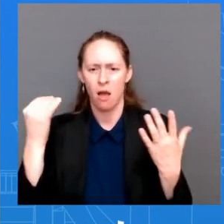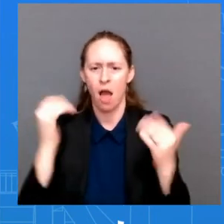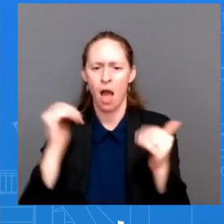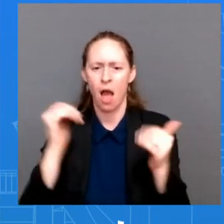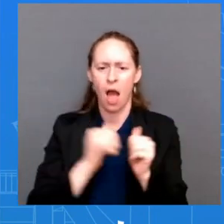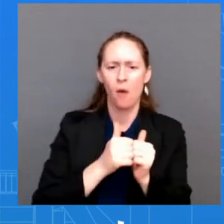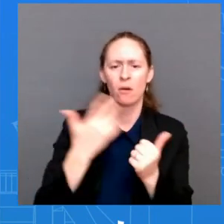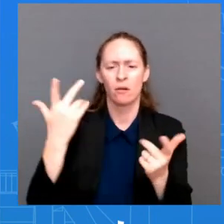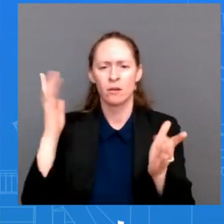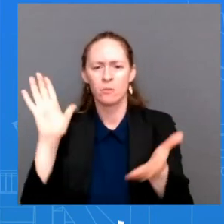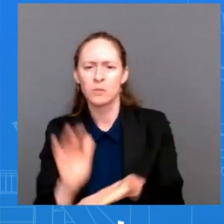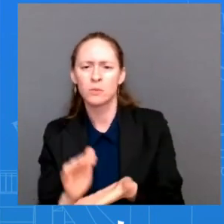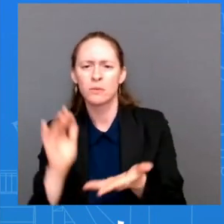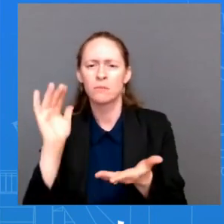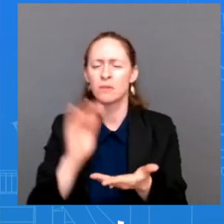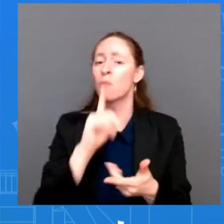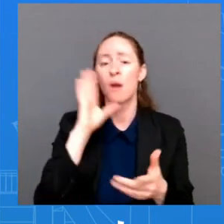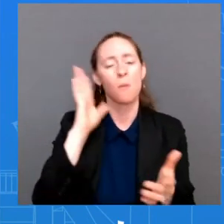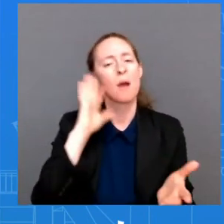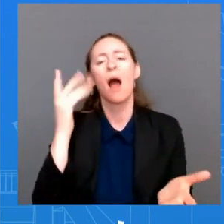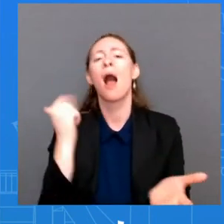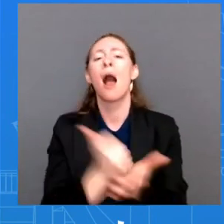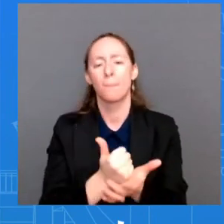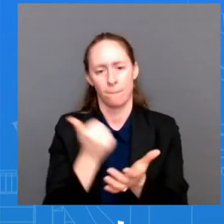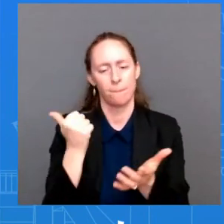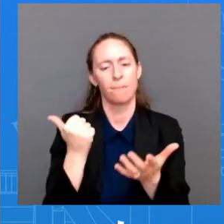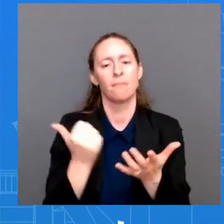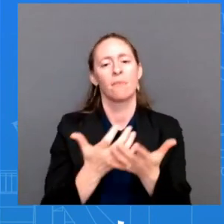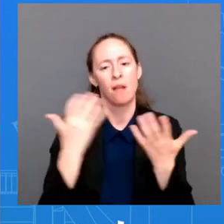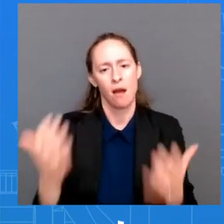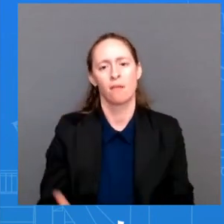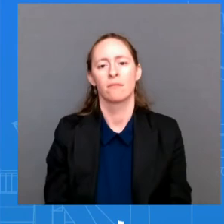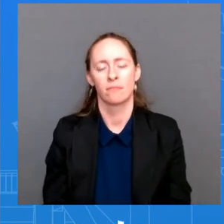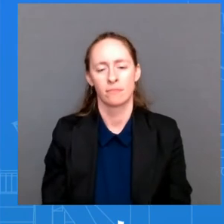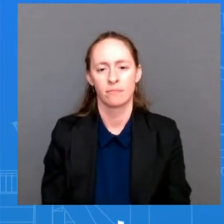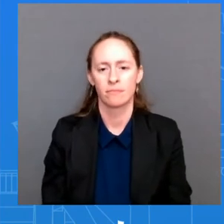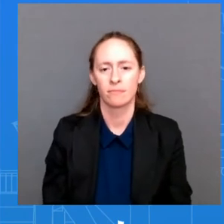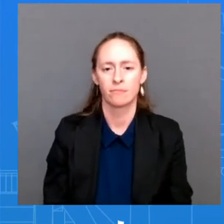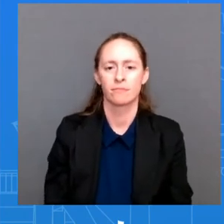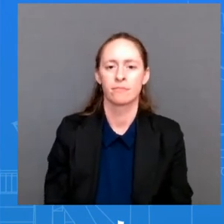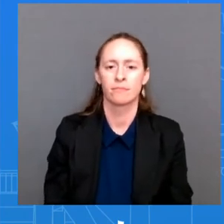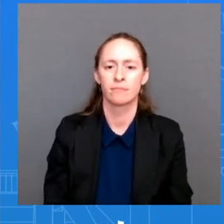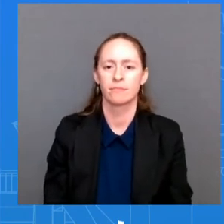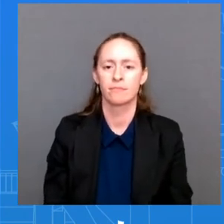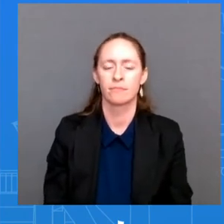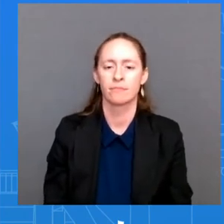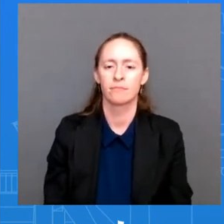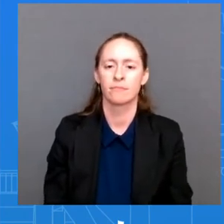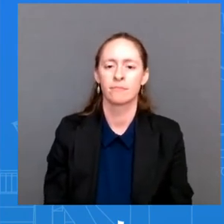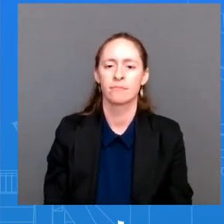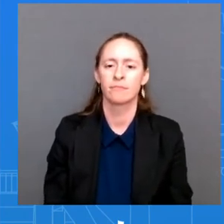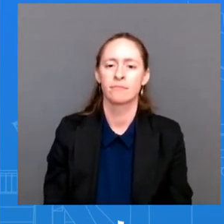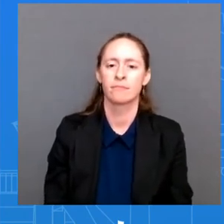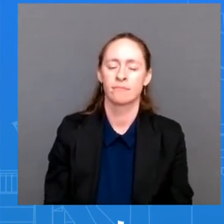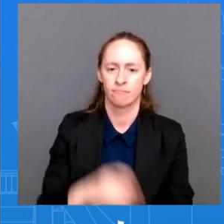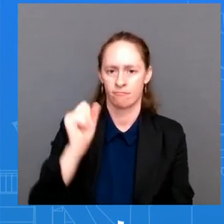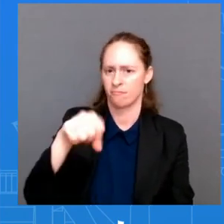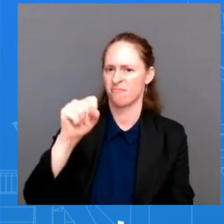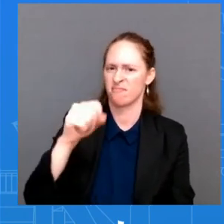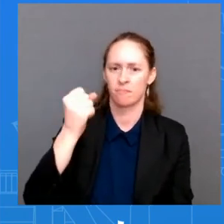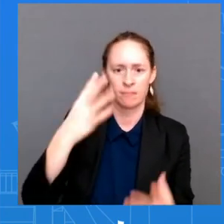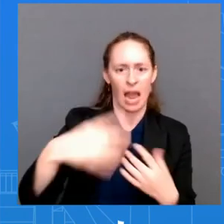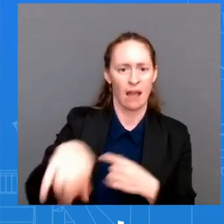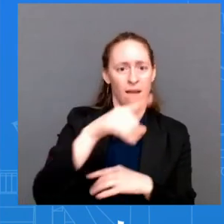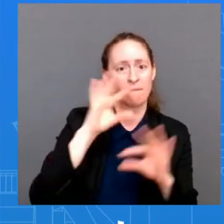pocketbook they will say prescription drugs many will say one of those things are prescription drugs and so this is a historic investment